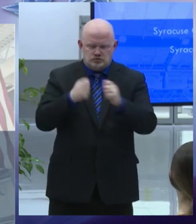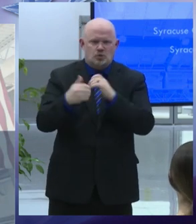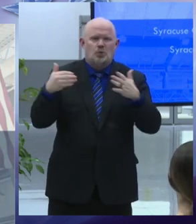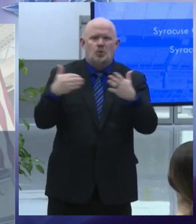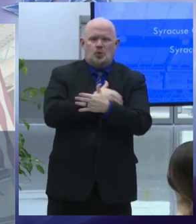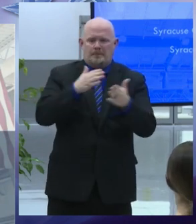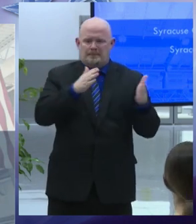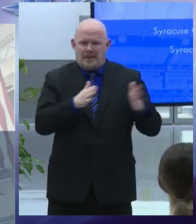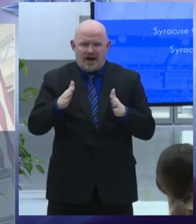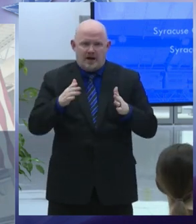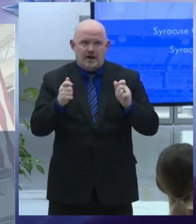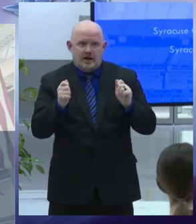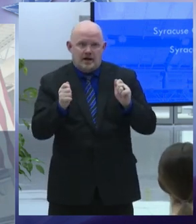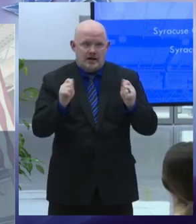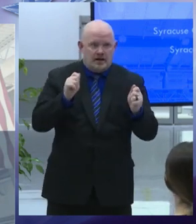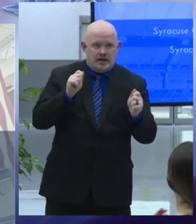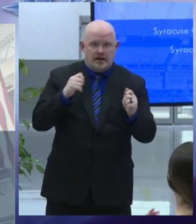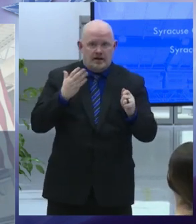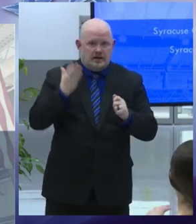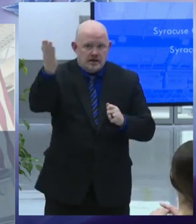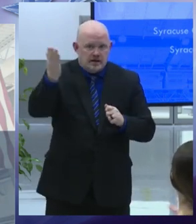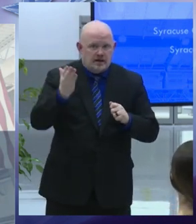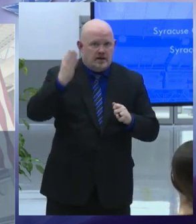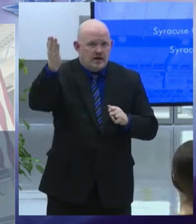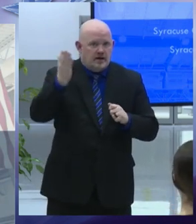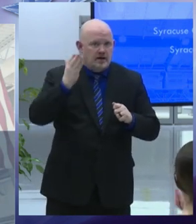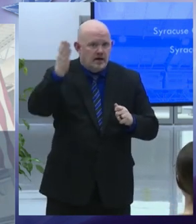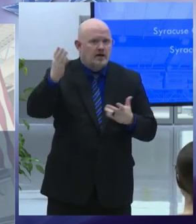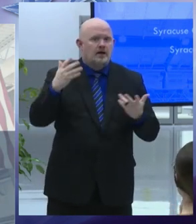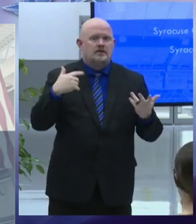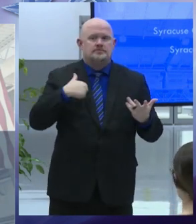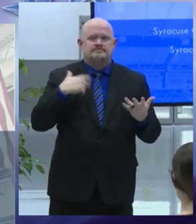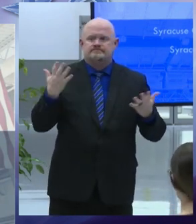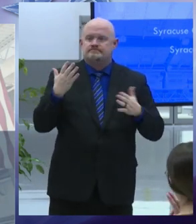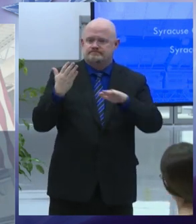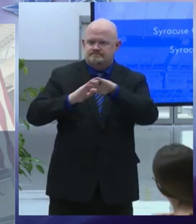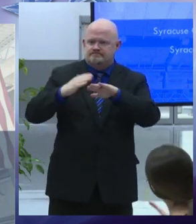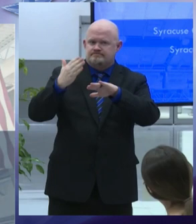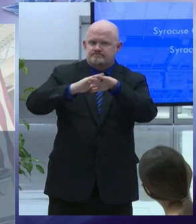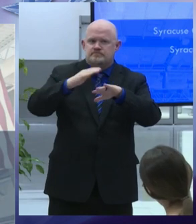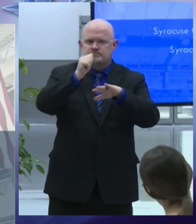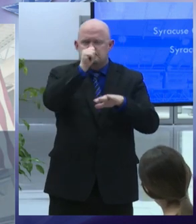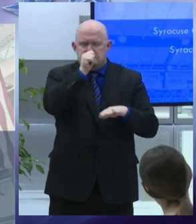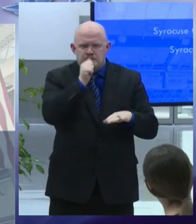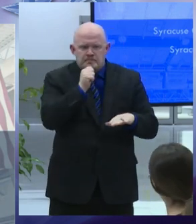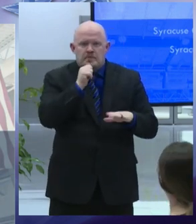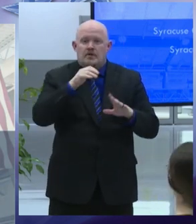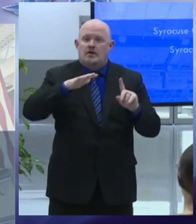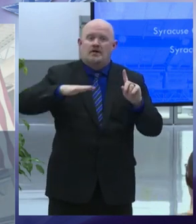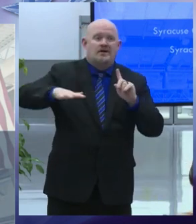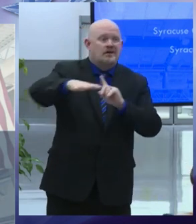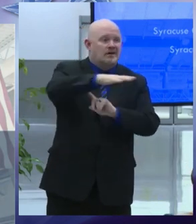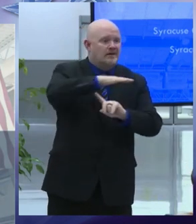take to increase our resilience including our land use natural environment transportation and quality of life